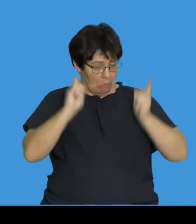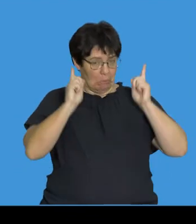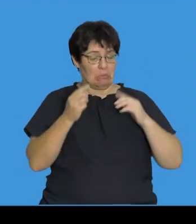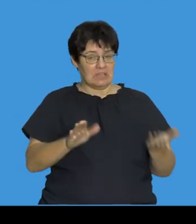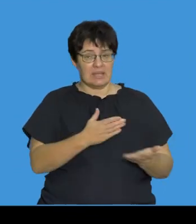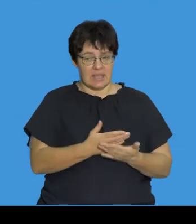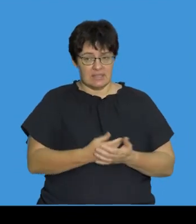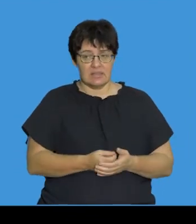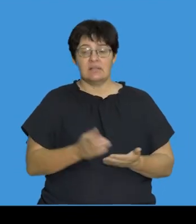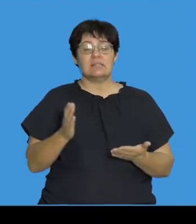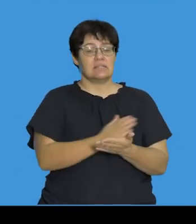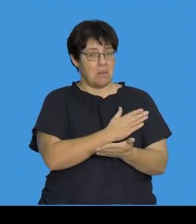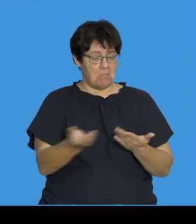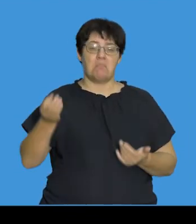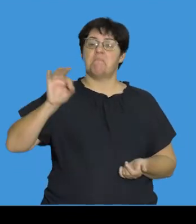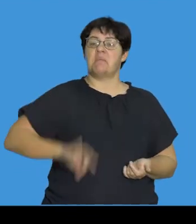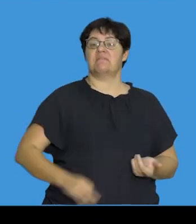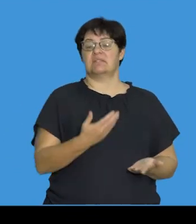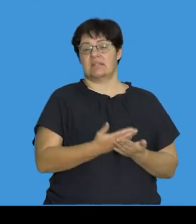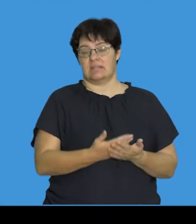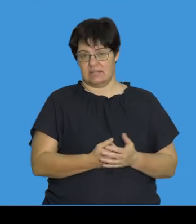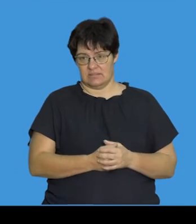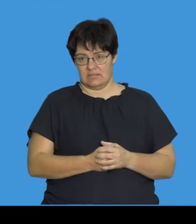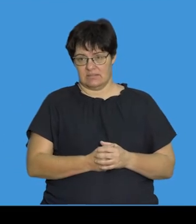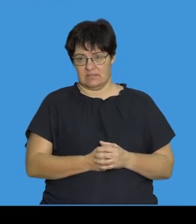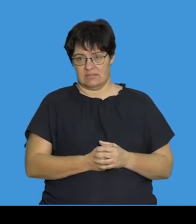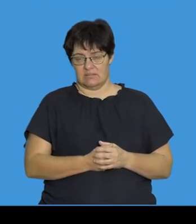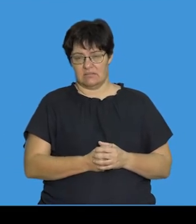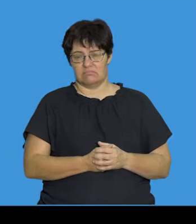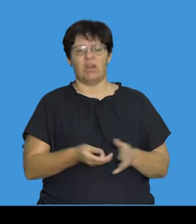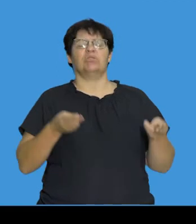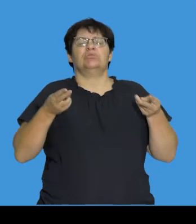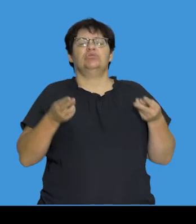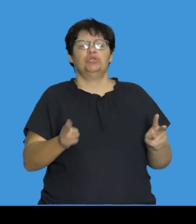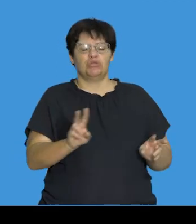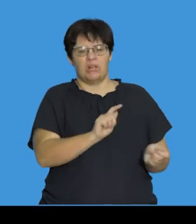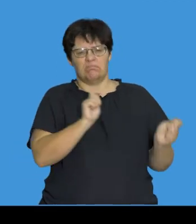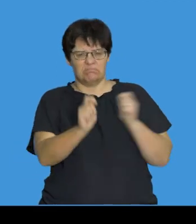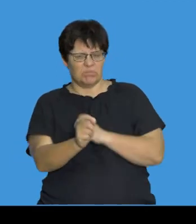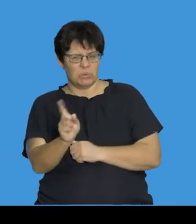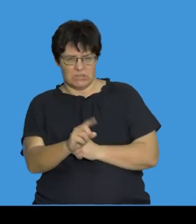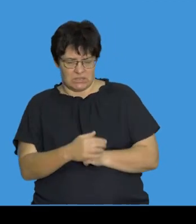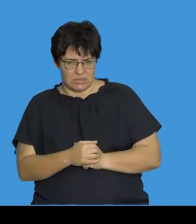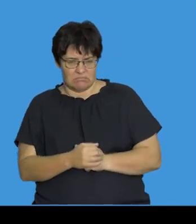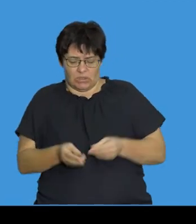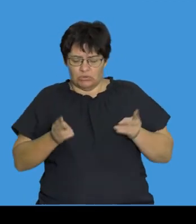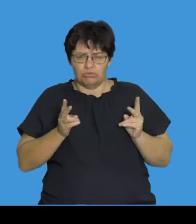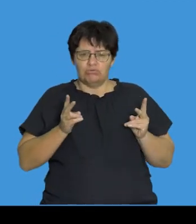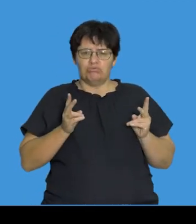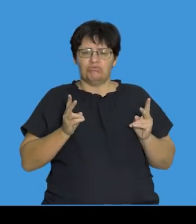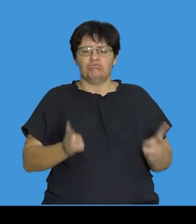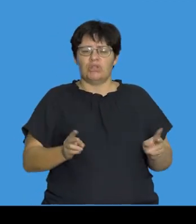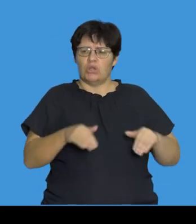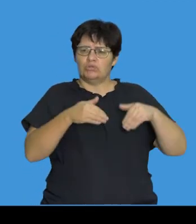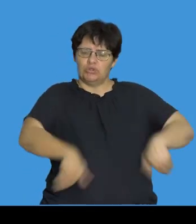and occasionally beneficial. Let's try and unpack what a neutral mutation is. The word neutral essentially